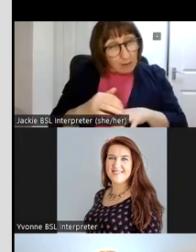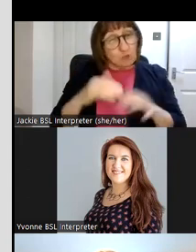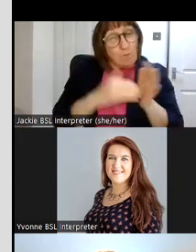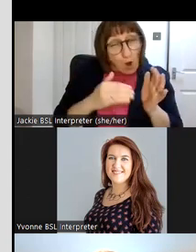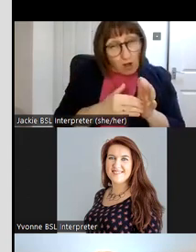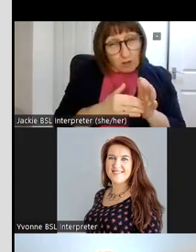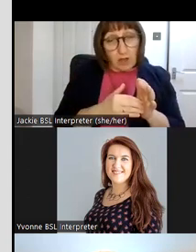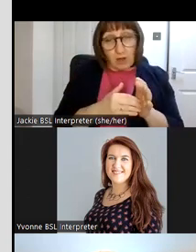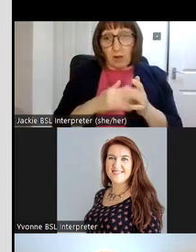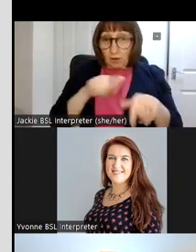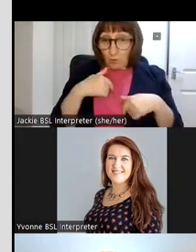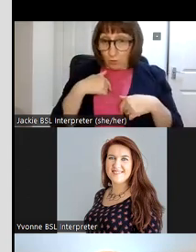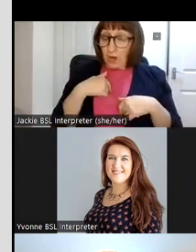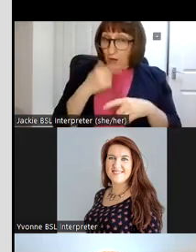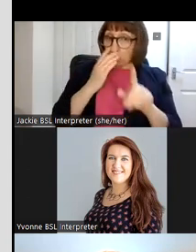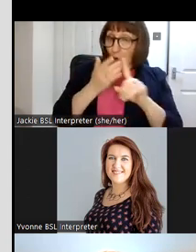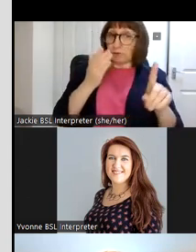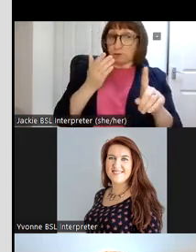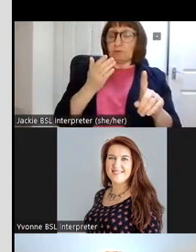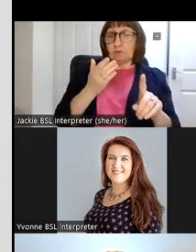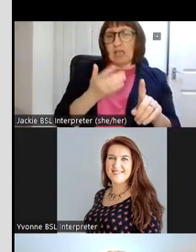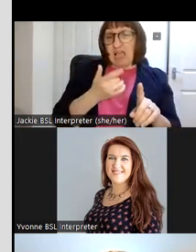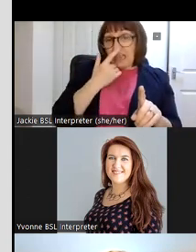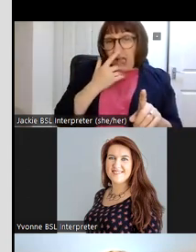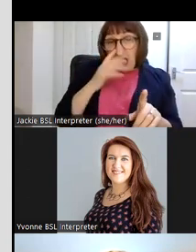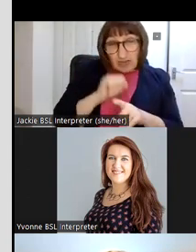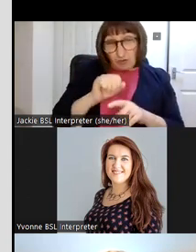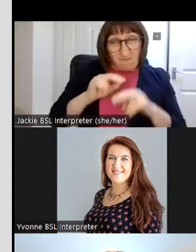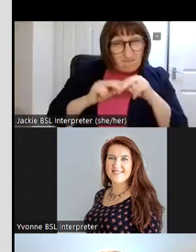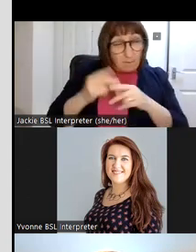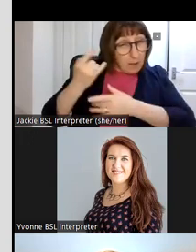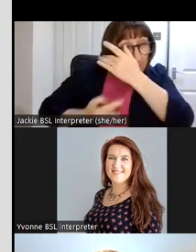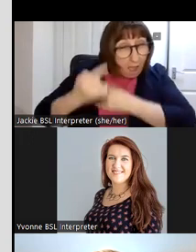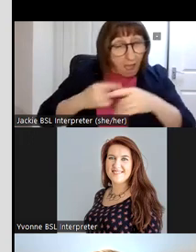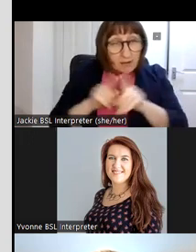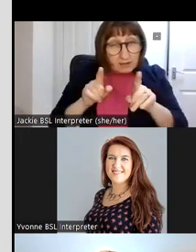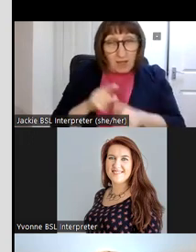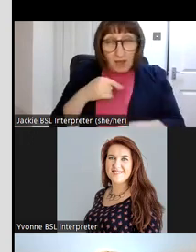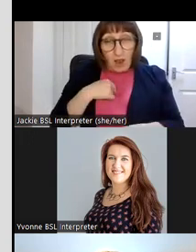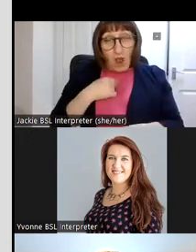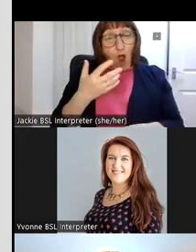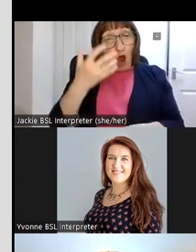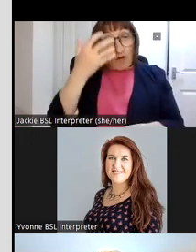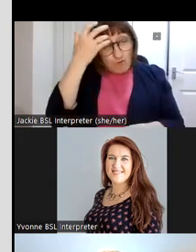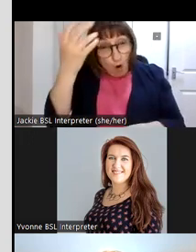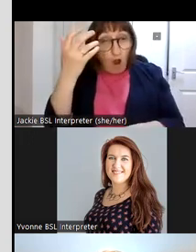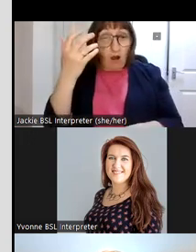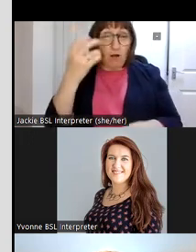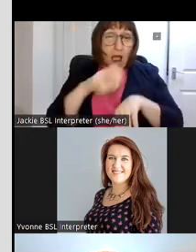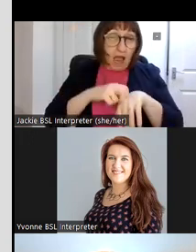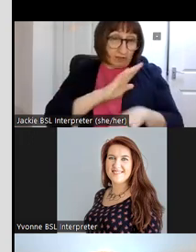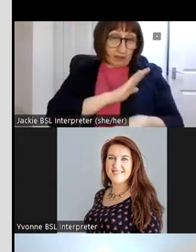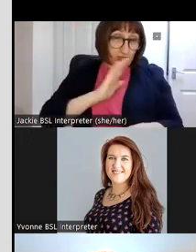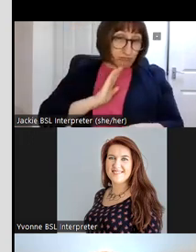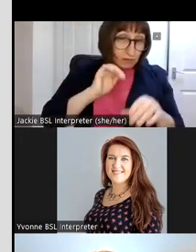we are noticing can uh trace their families back to either a royal irish constabulary member or